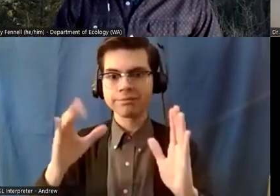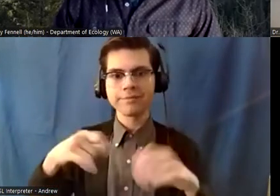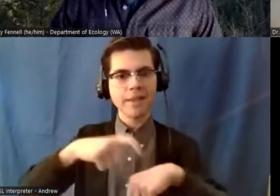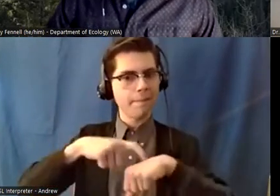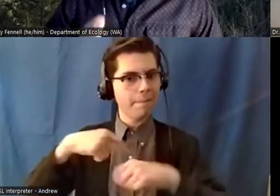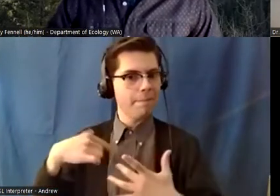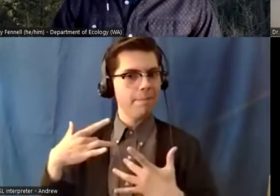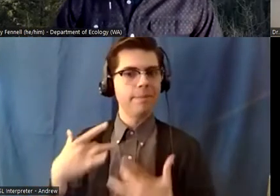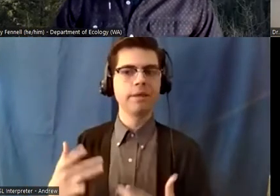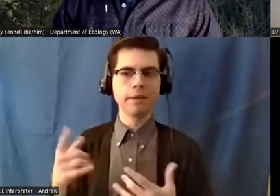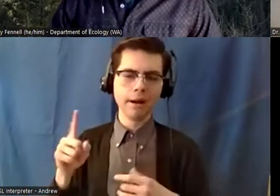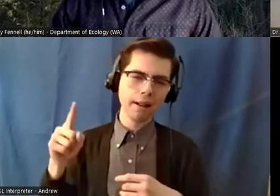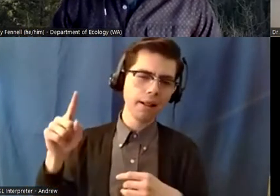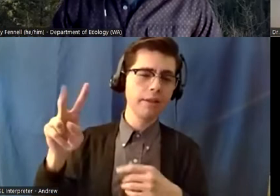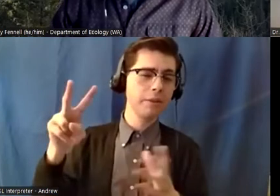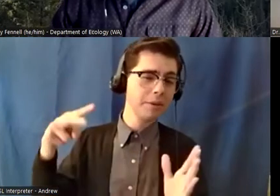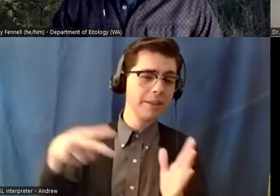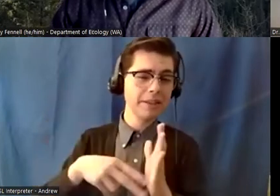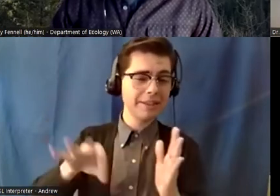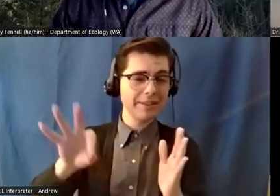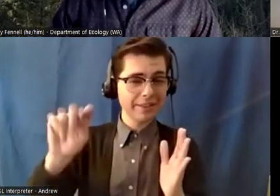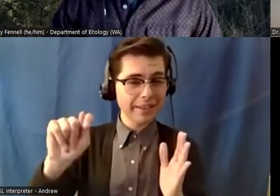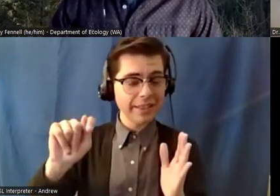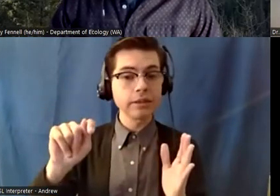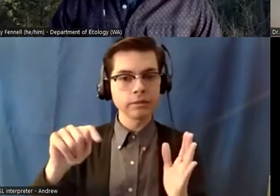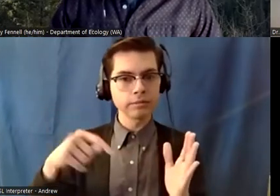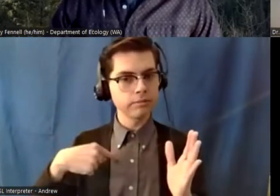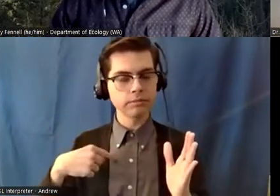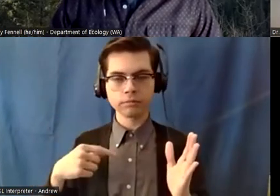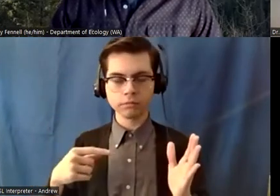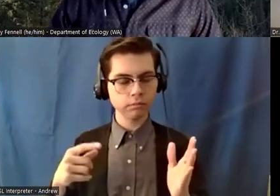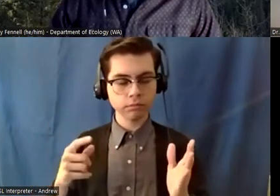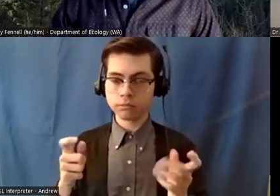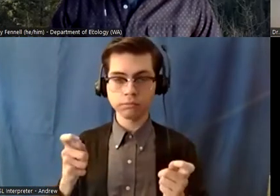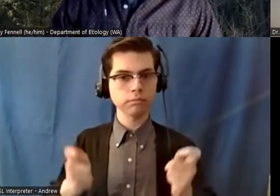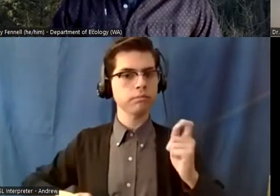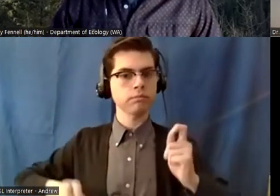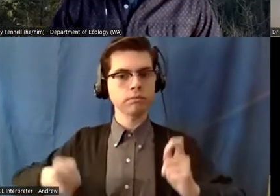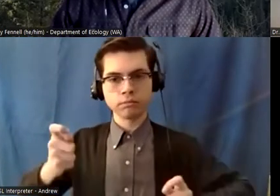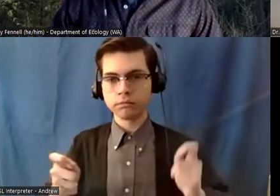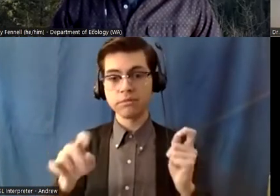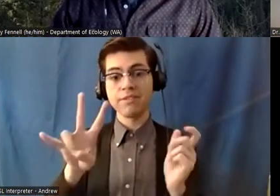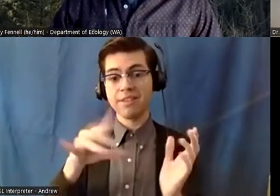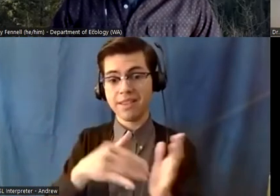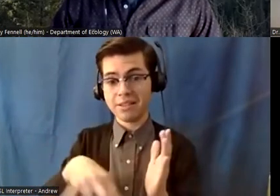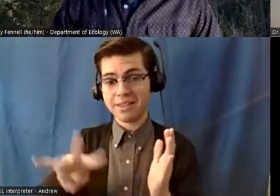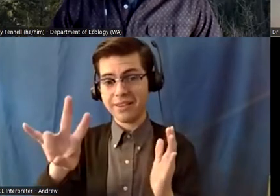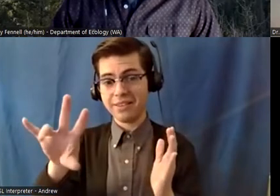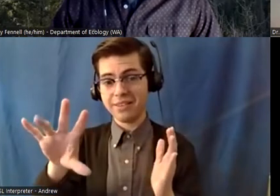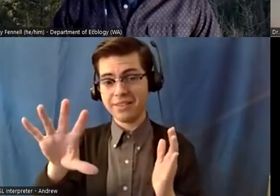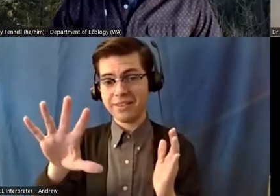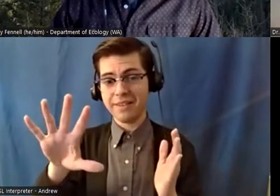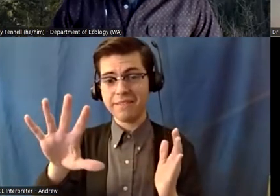initially the immediate adjustment of having to live you know almost you know what 7000 7500 feet um elevation was